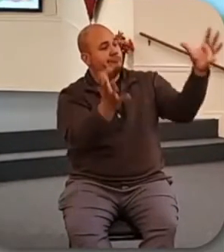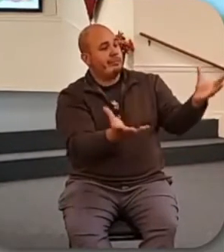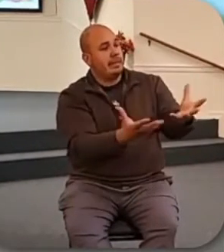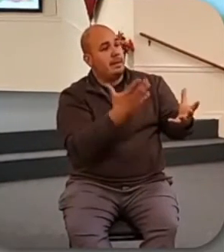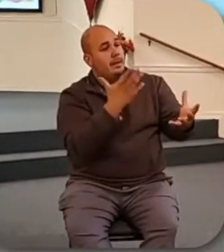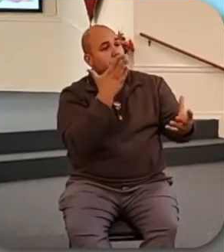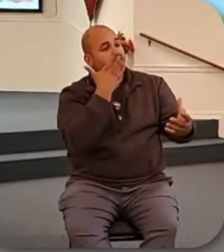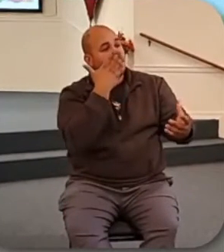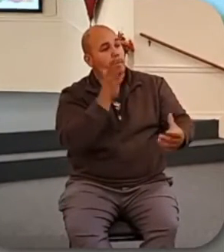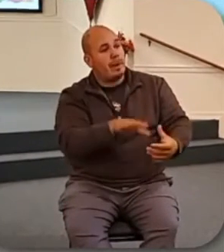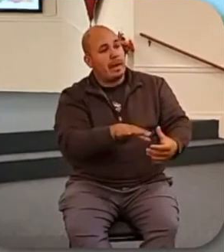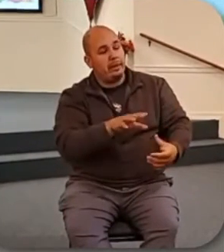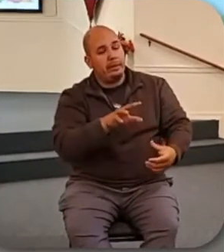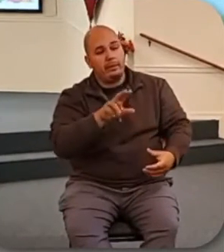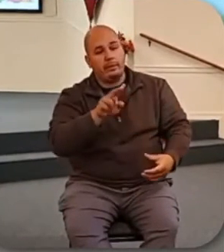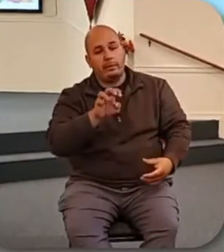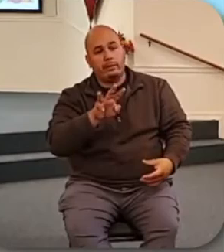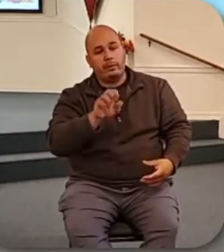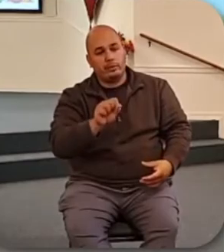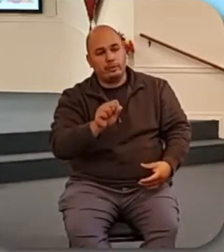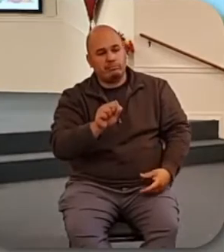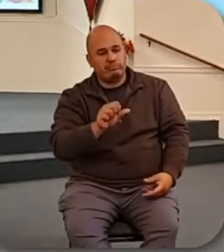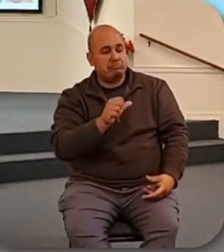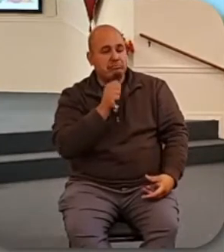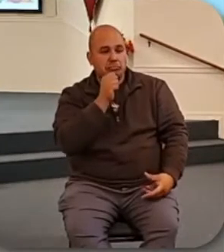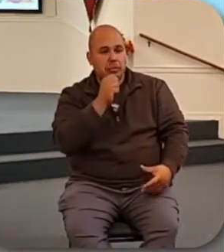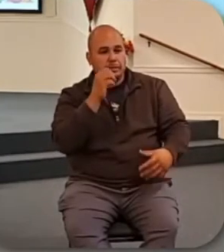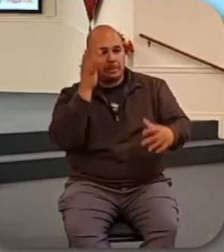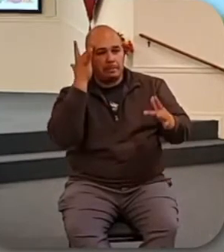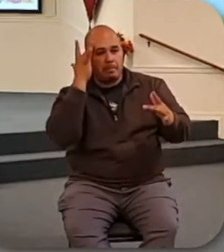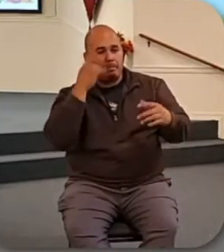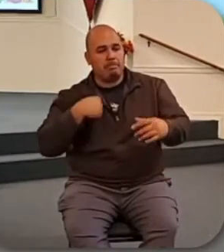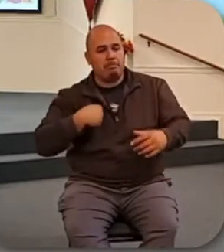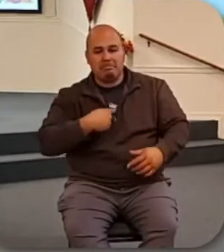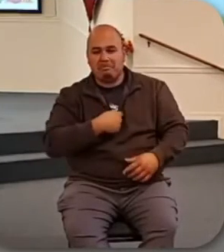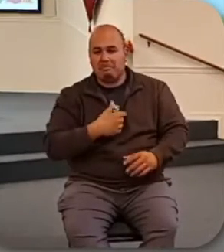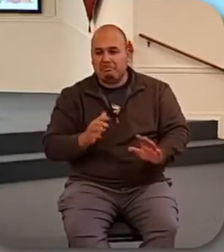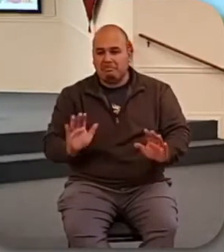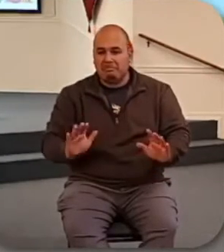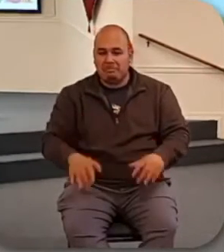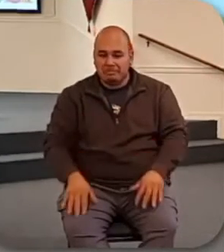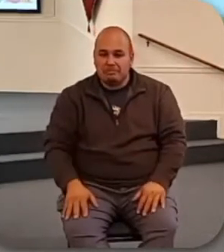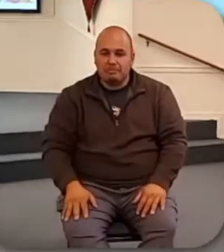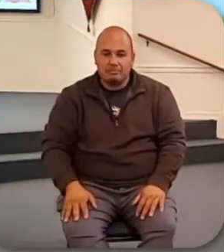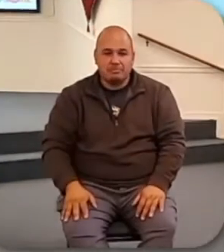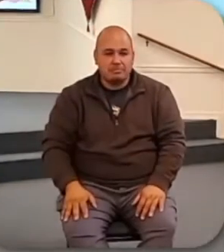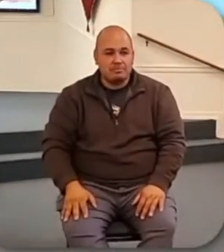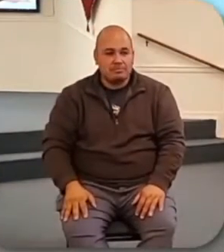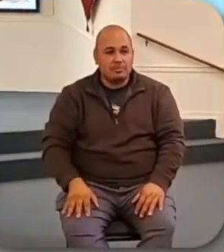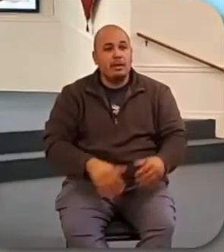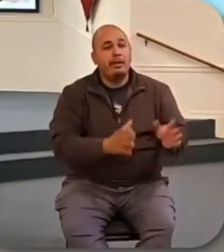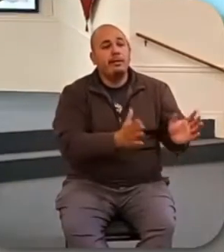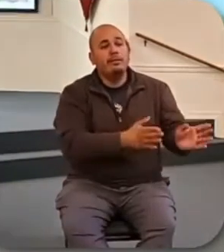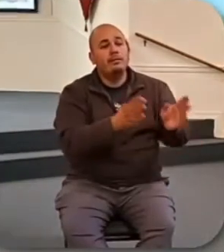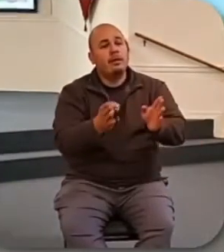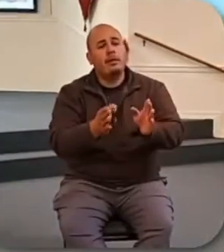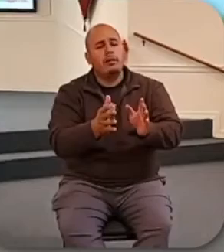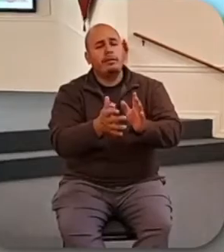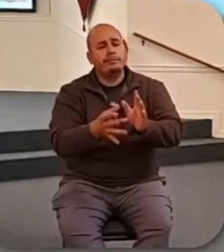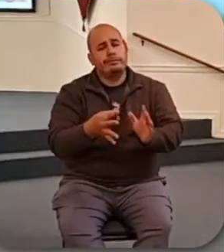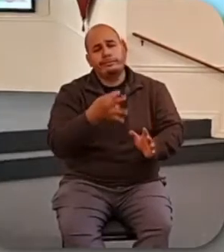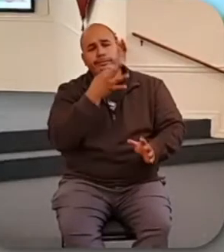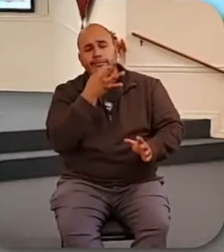because God will provide. And even the most skillfully crafted advertisements cannot